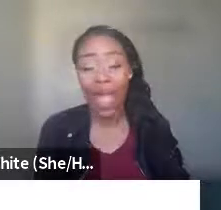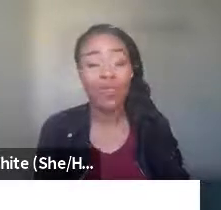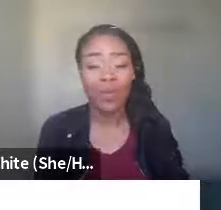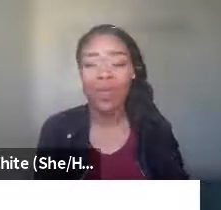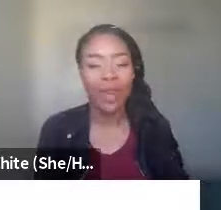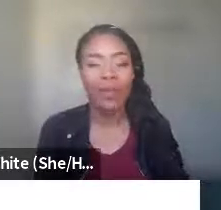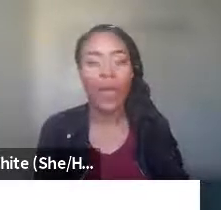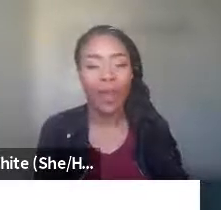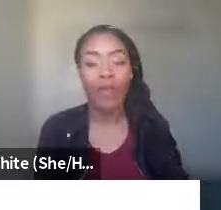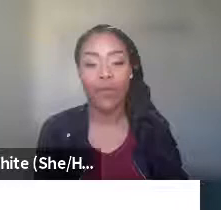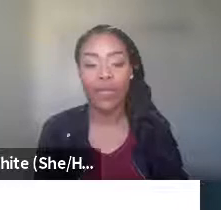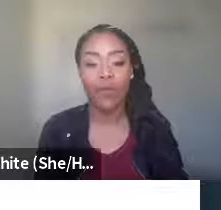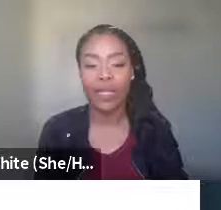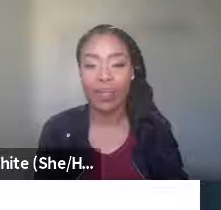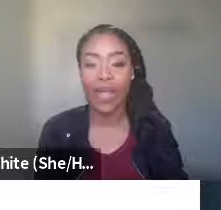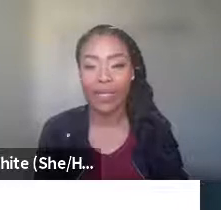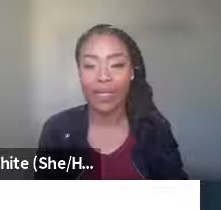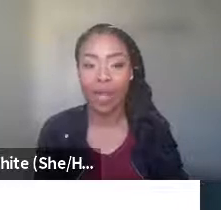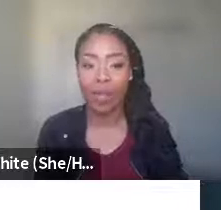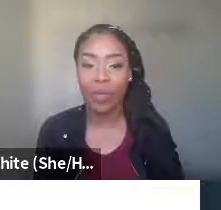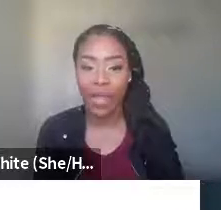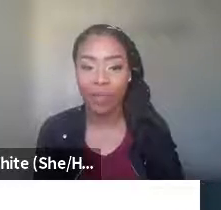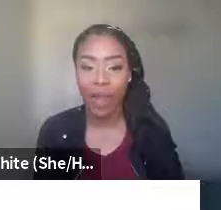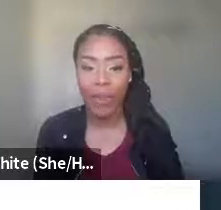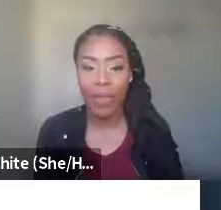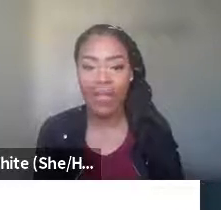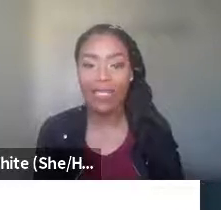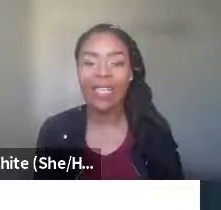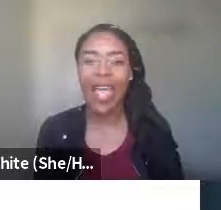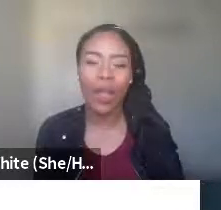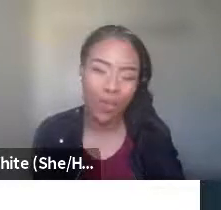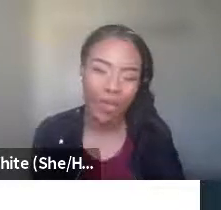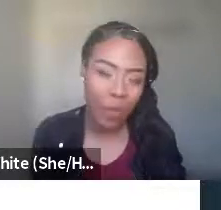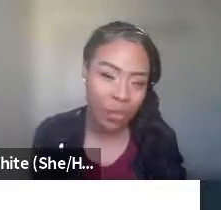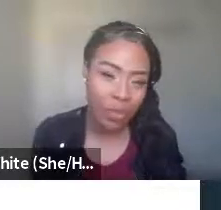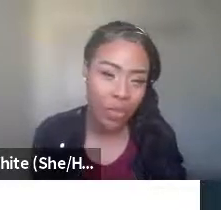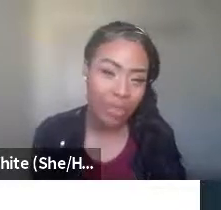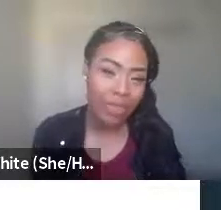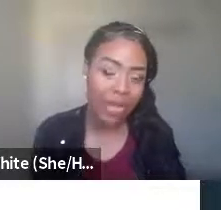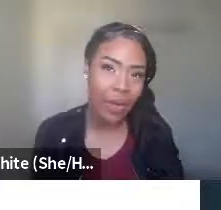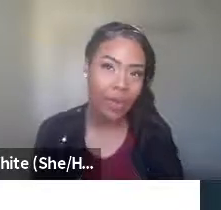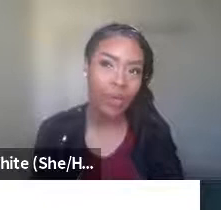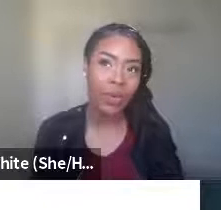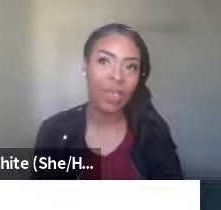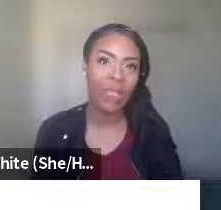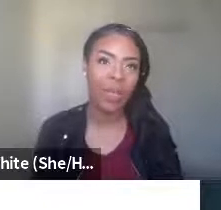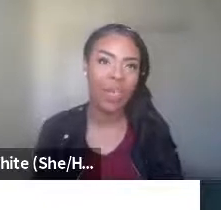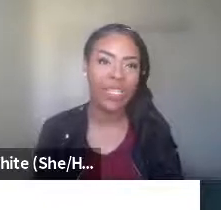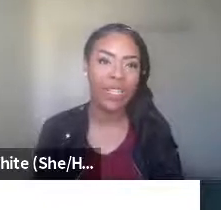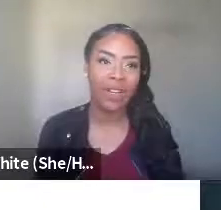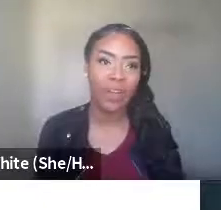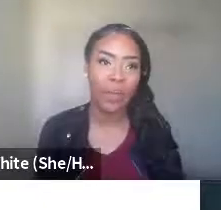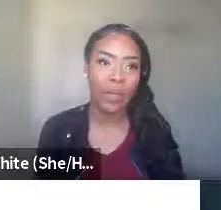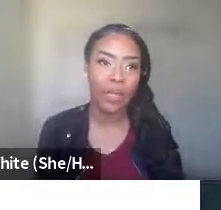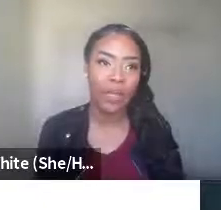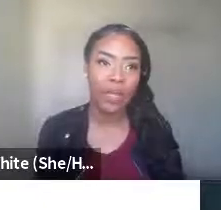We have to be very aware of those implicit biases that are at play. Right. Is this actually emotional disturbance diagnosis? Or is this someone